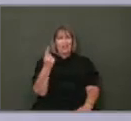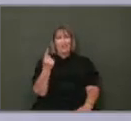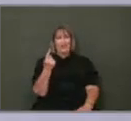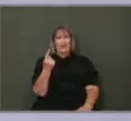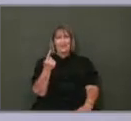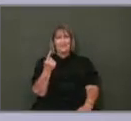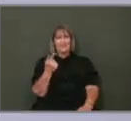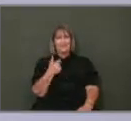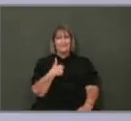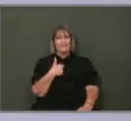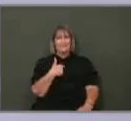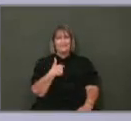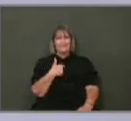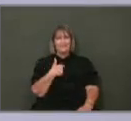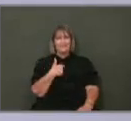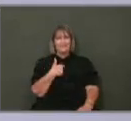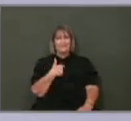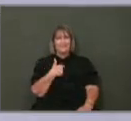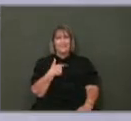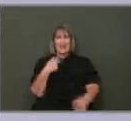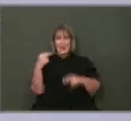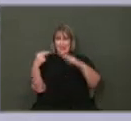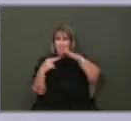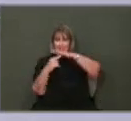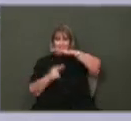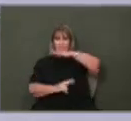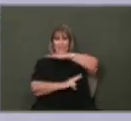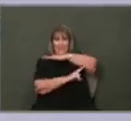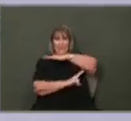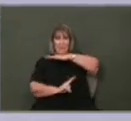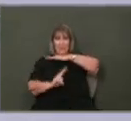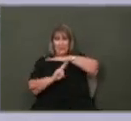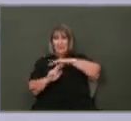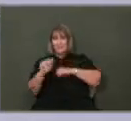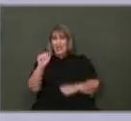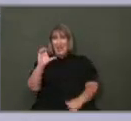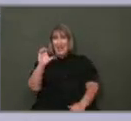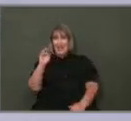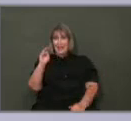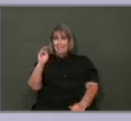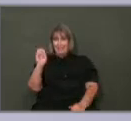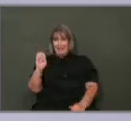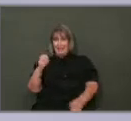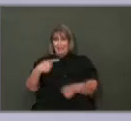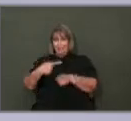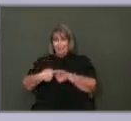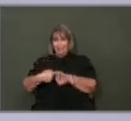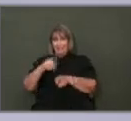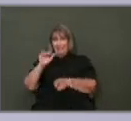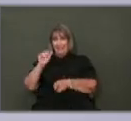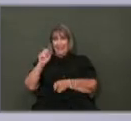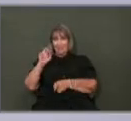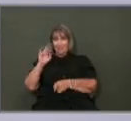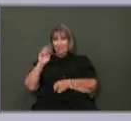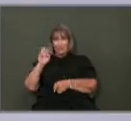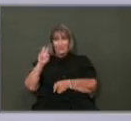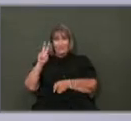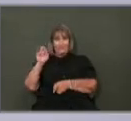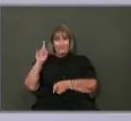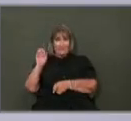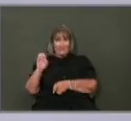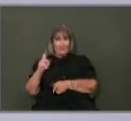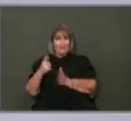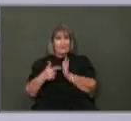There's wreckers parked underneath that bridge right here on Acme. It's Acme and Kesterville. There's wreckers parked there.